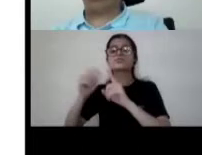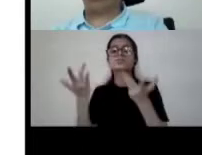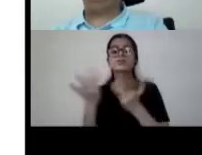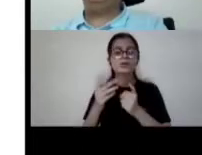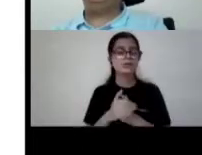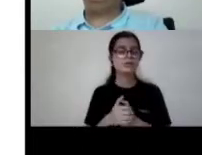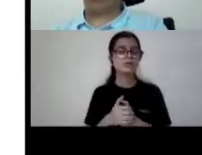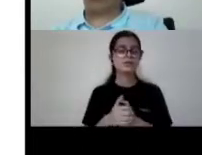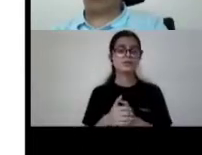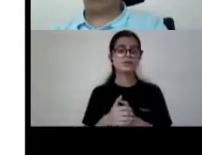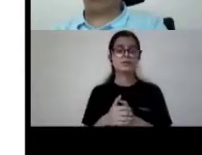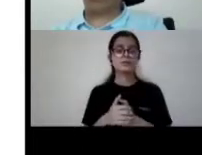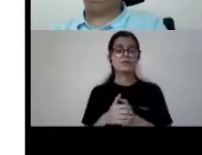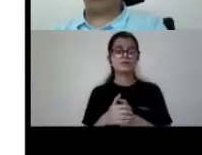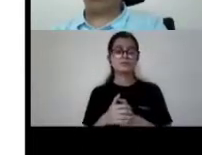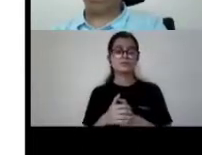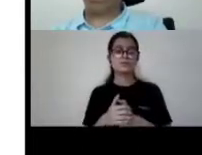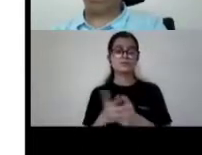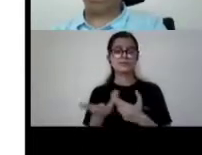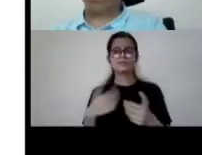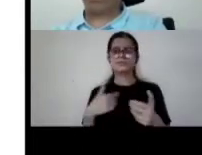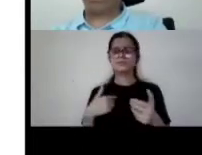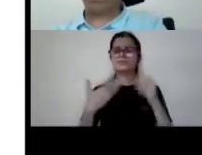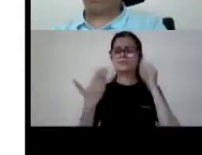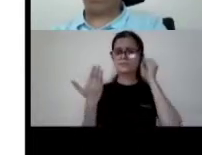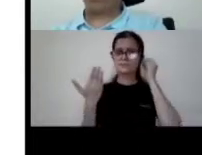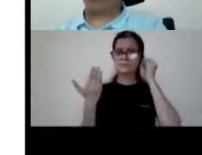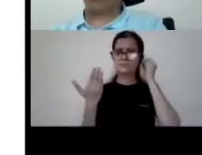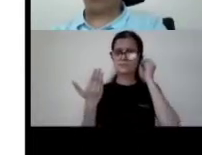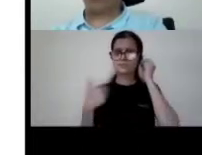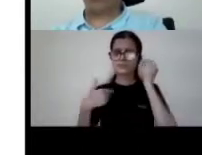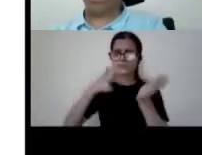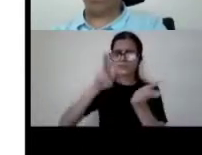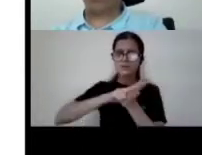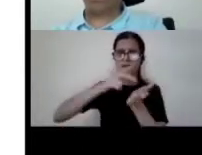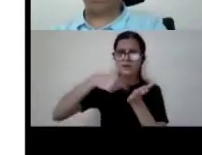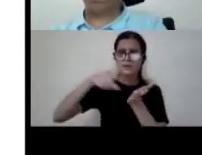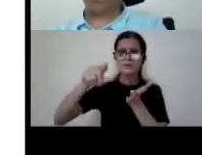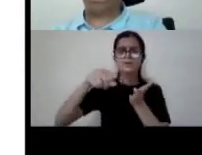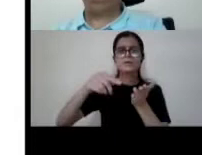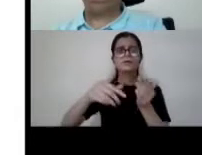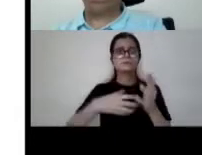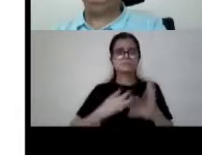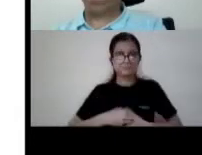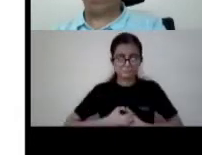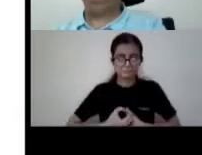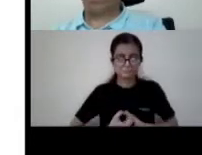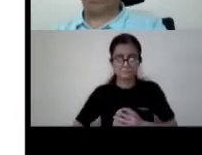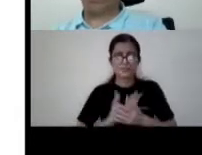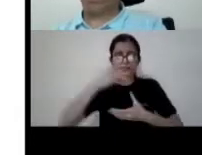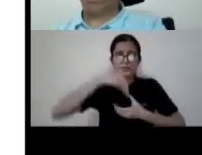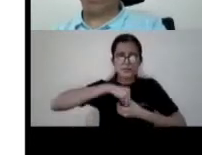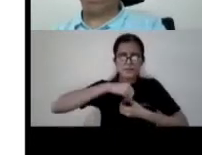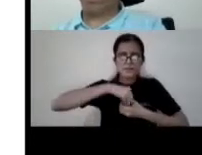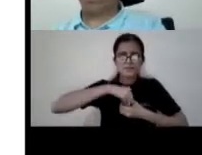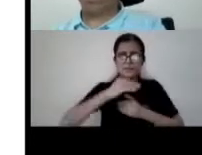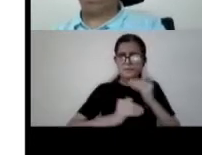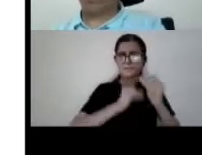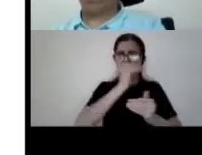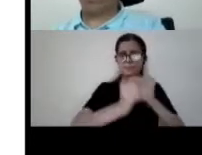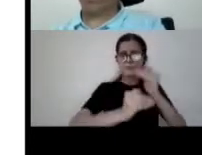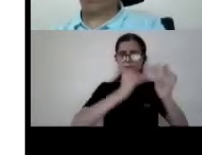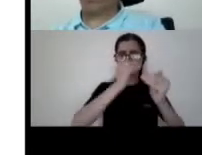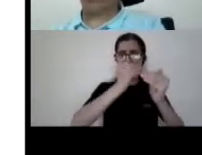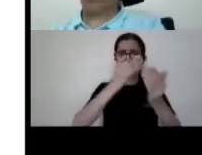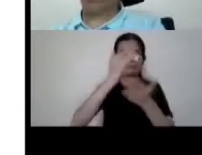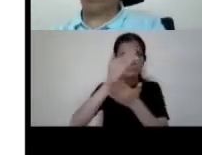that uh we actually have been implementing the capacity building programs that that were designed uh for the low